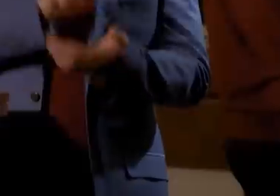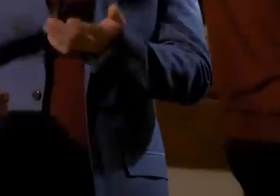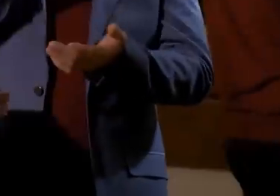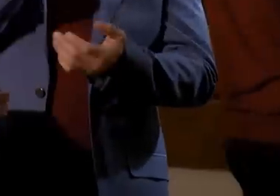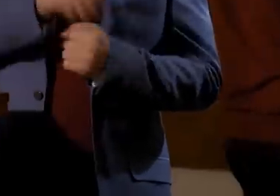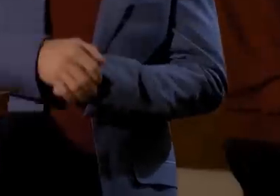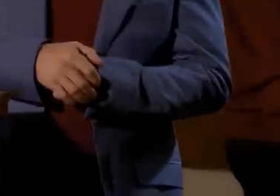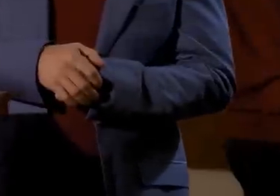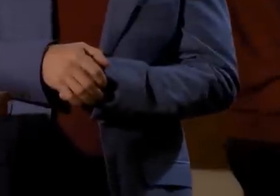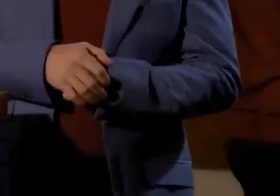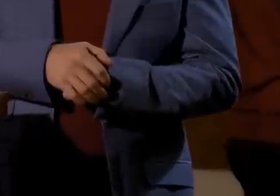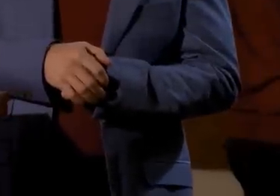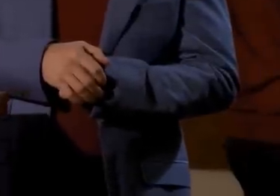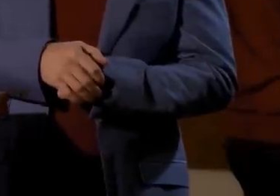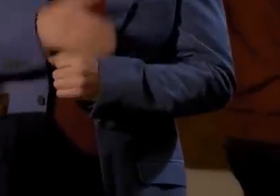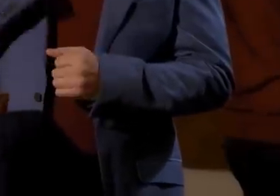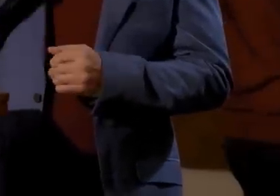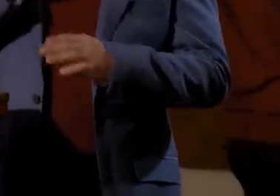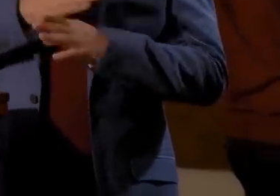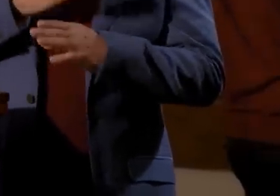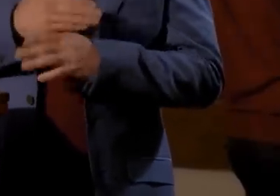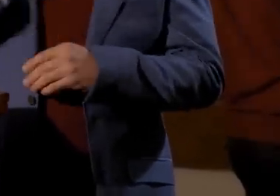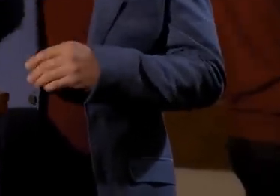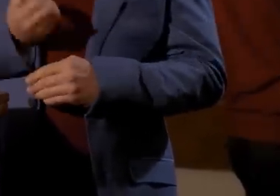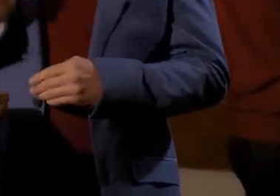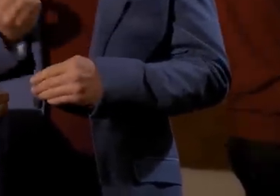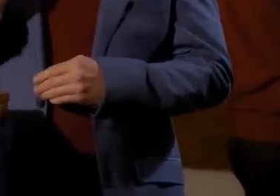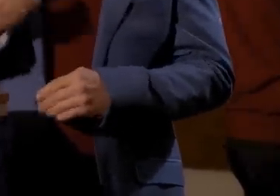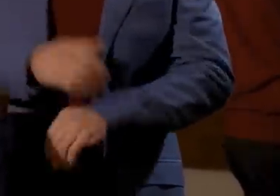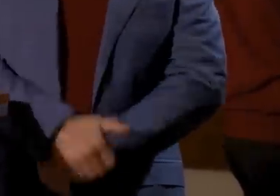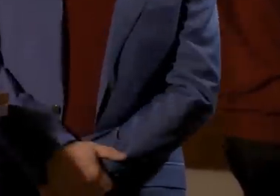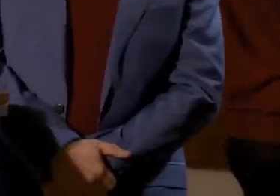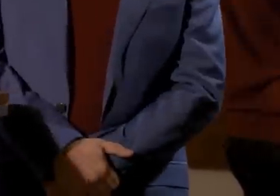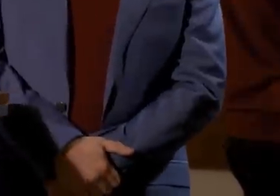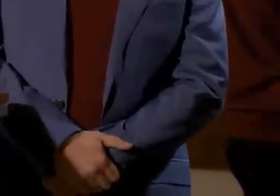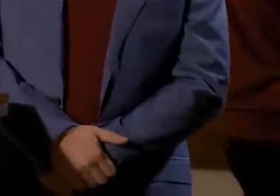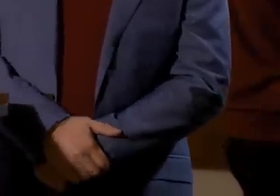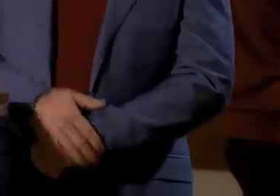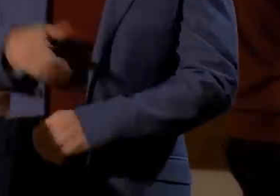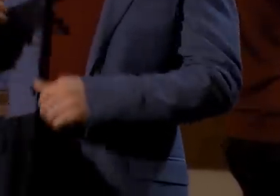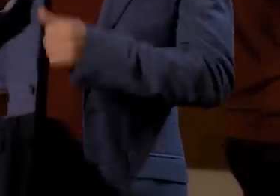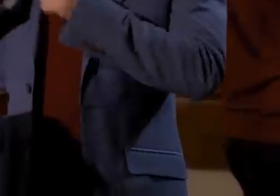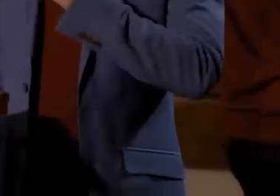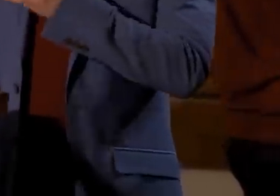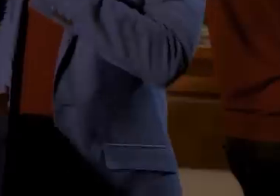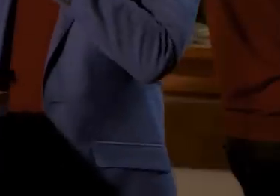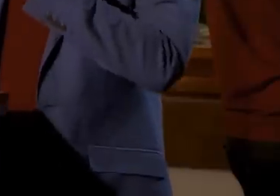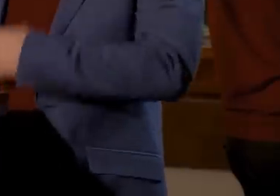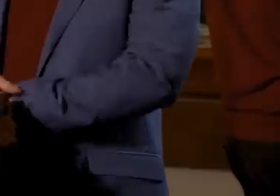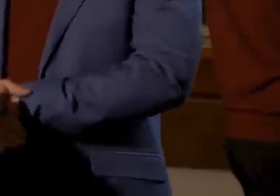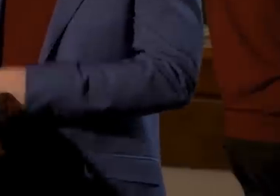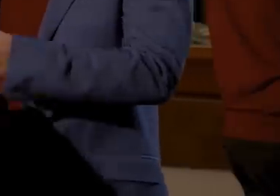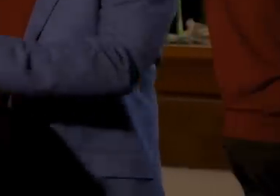See? I already know Ausland. Nice work. What does that sign mean? Ah, that means great